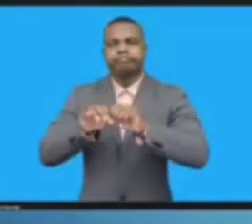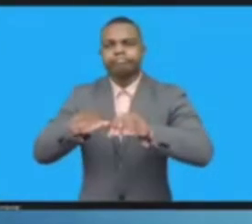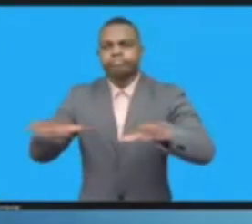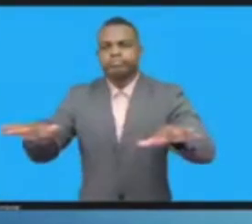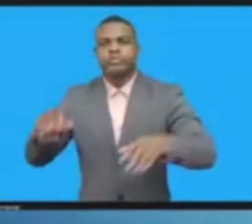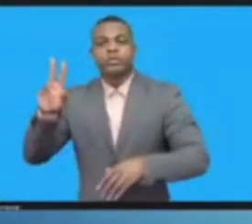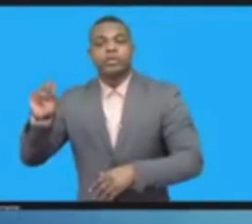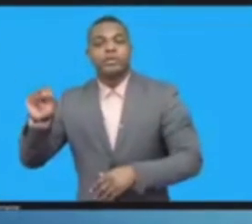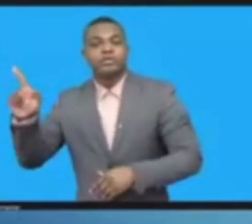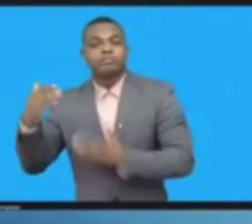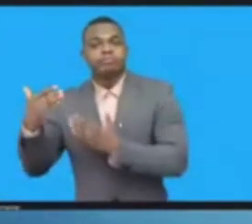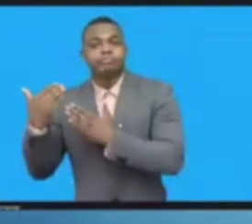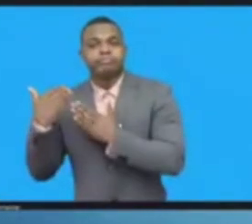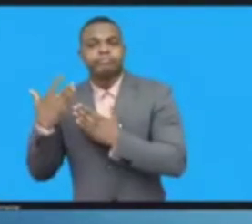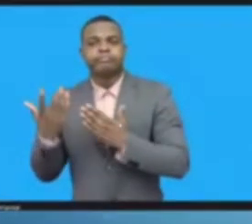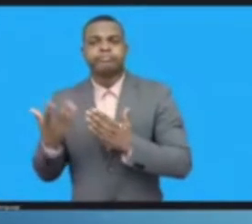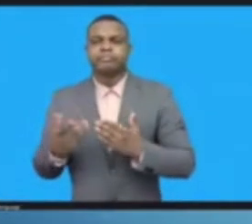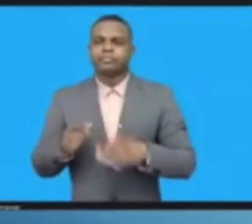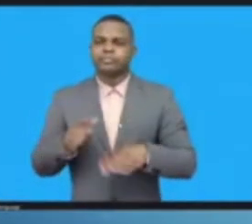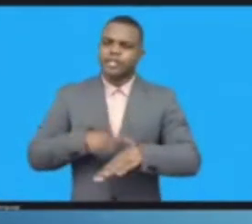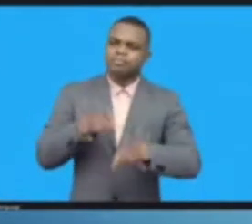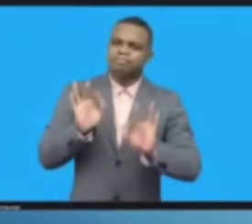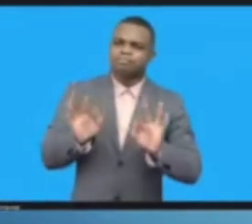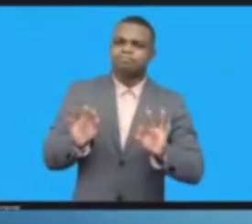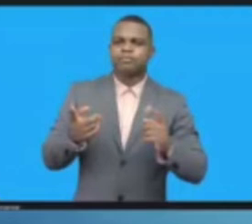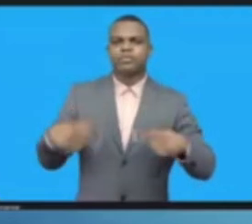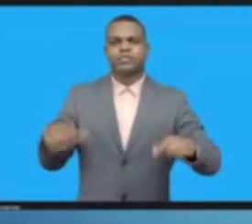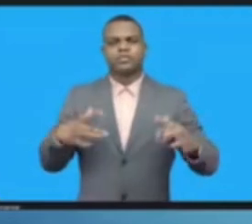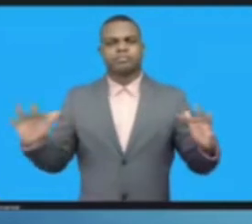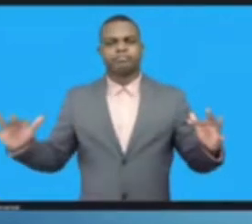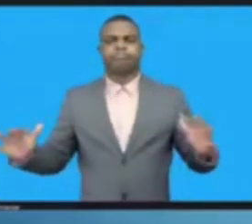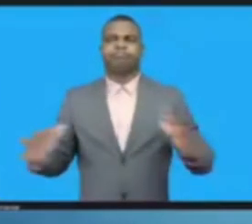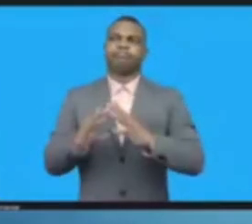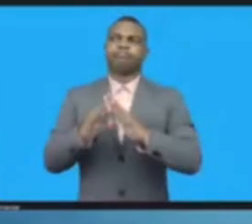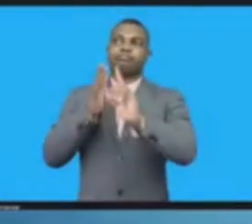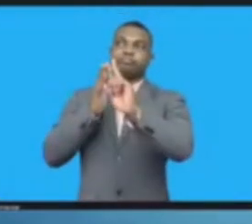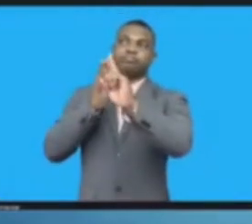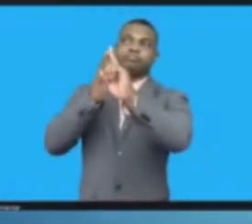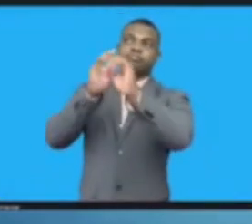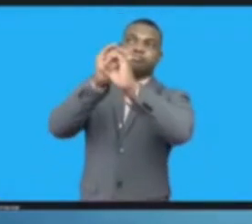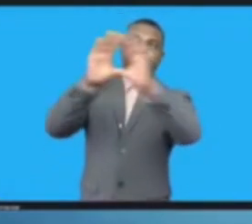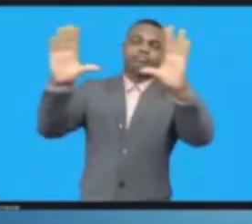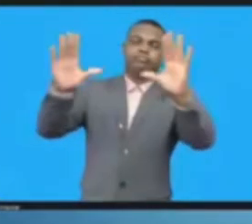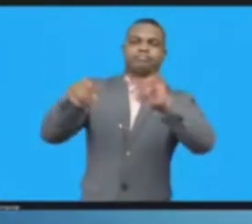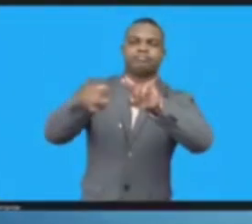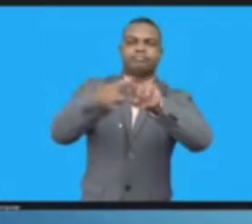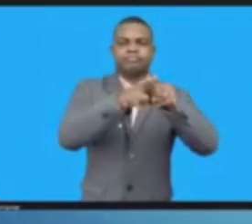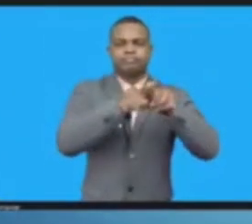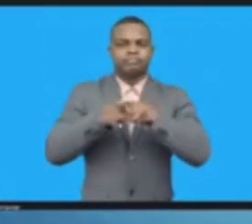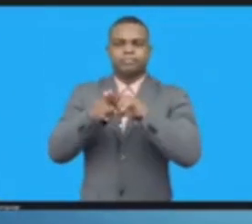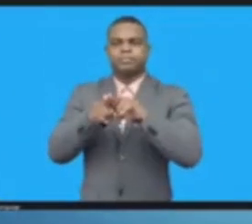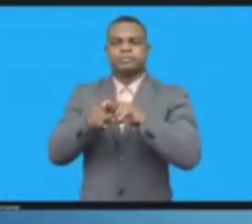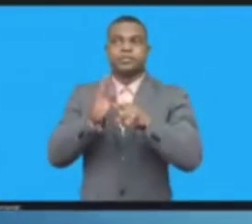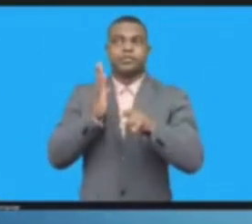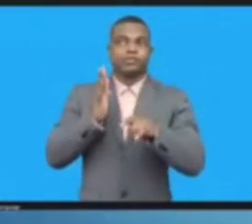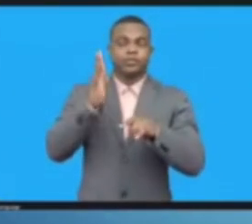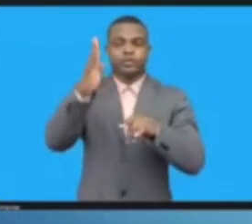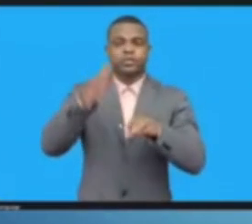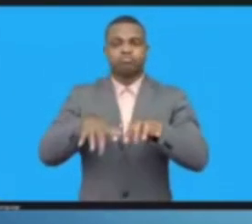Technologies, ITU, with its unique membership of governments, the private sector, civil society,